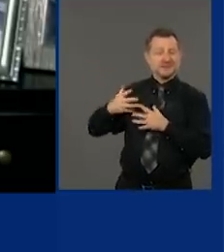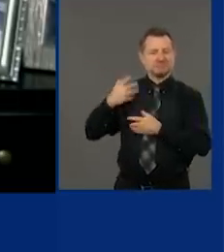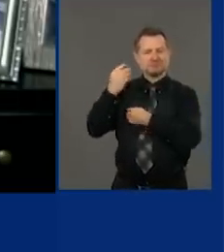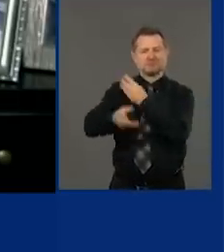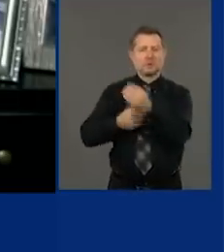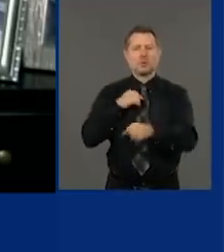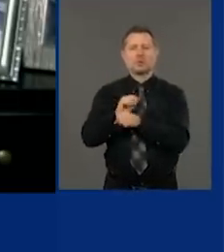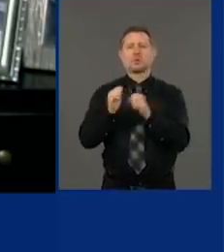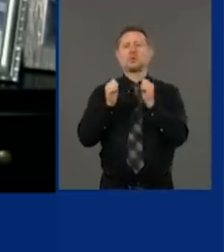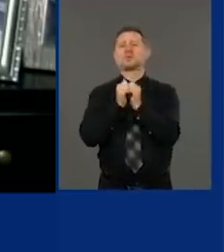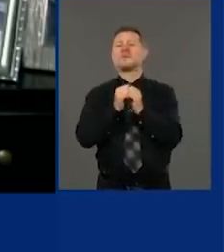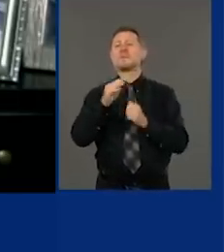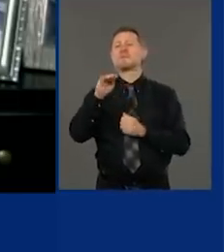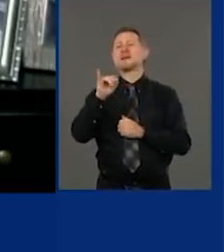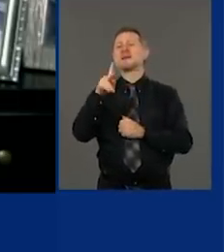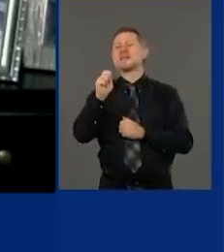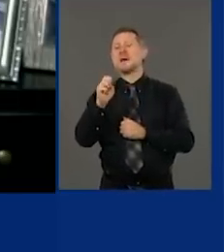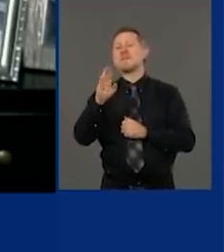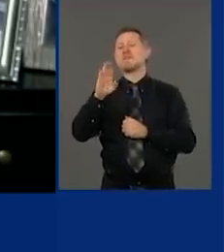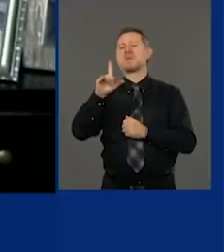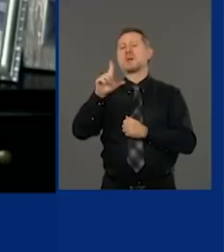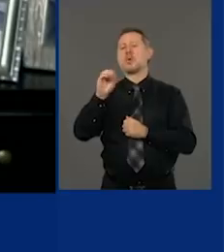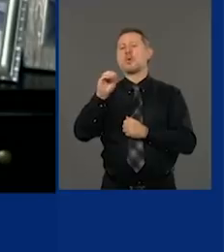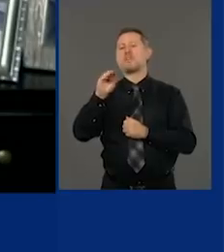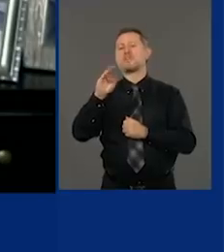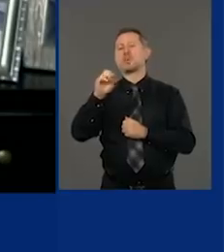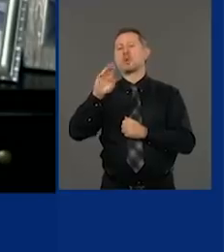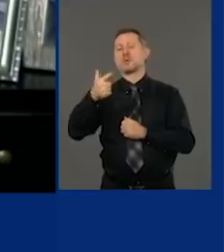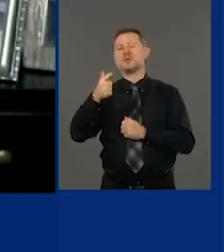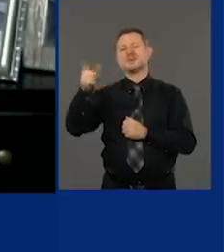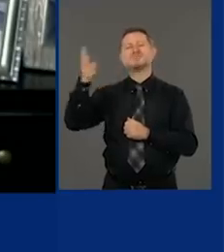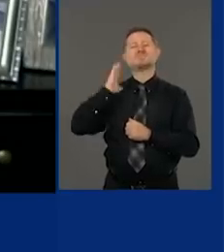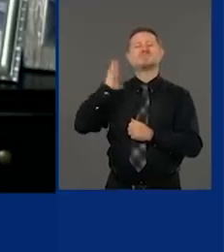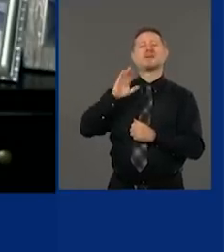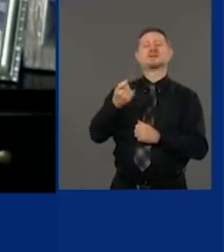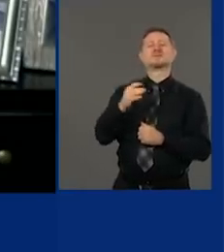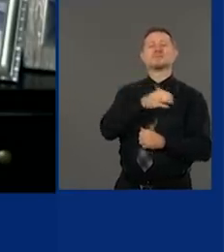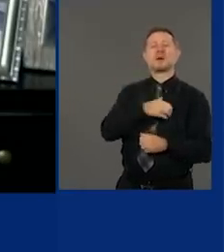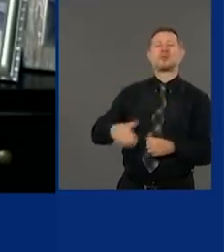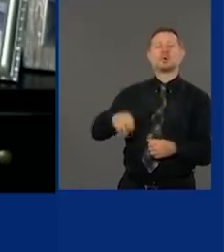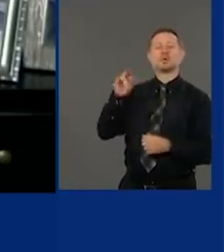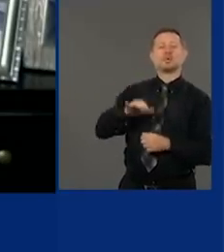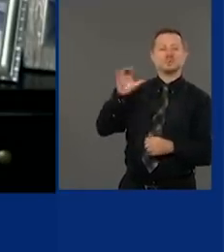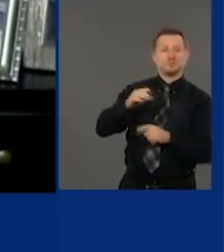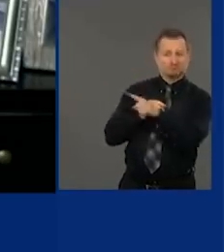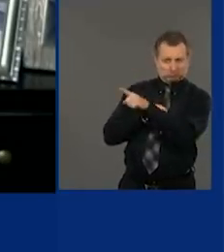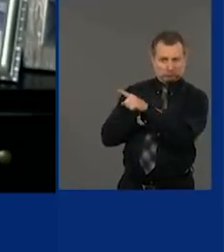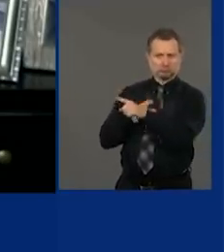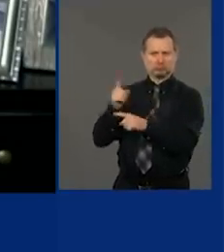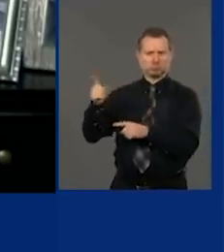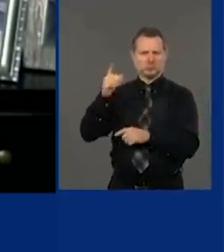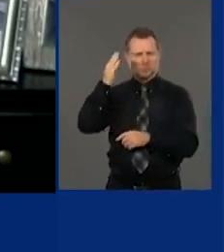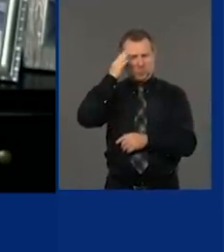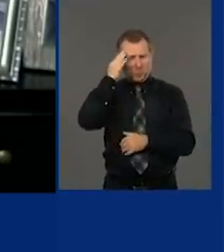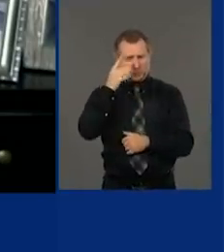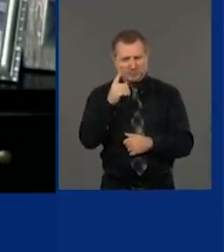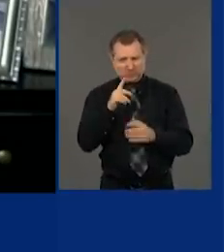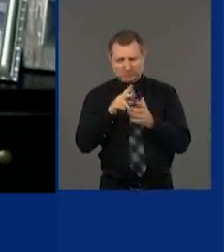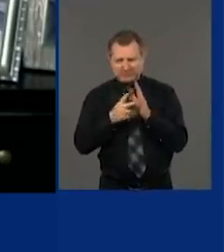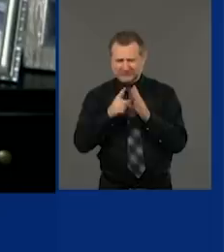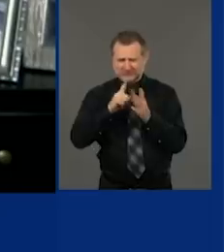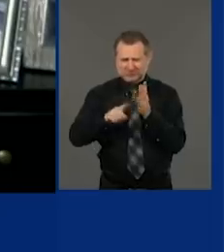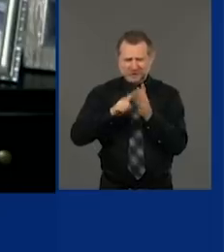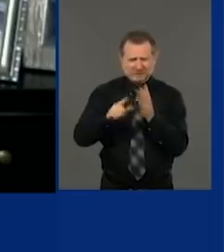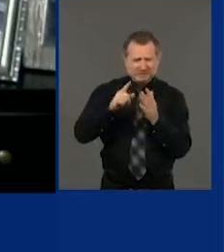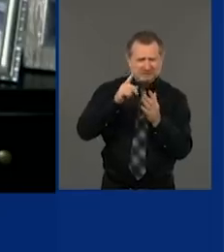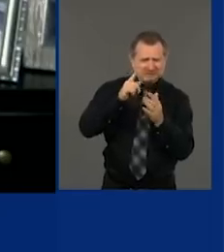Bloomberg, former mayor of New York City. And because nobody knew what a contact tracing program was.